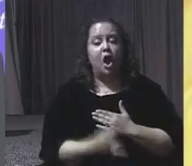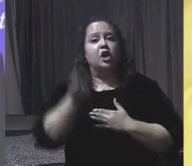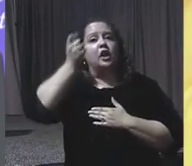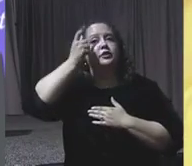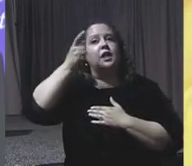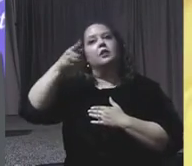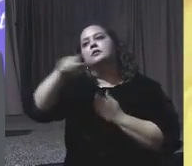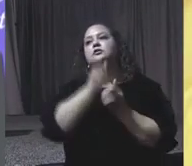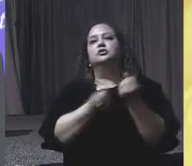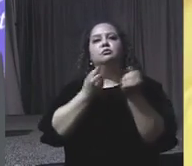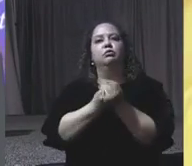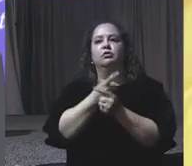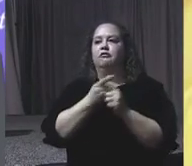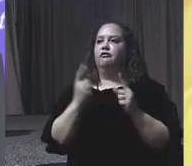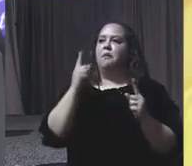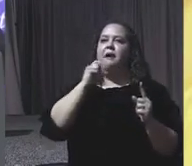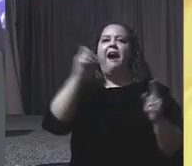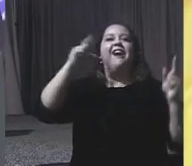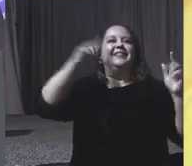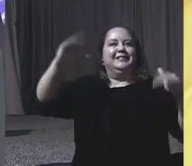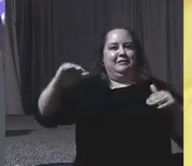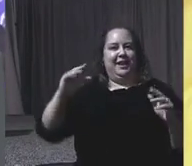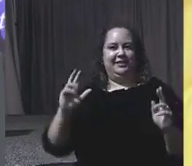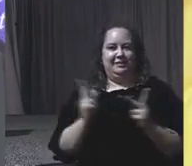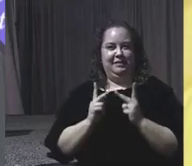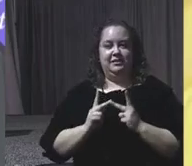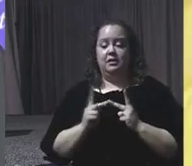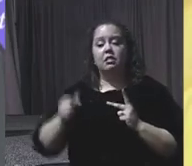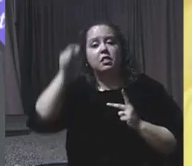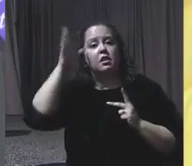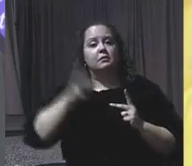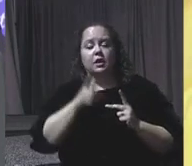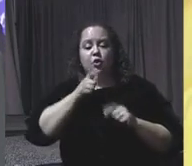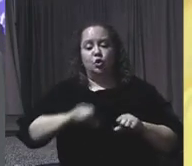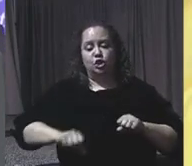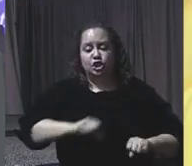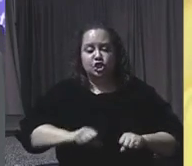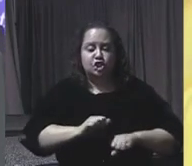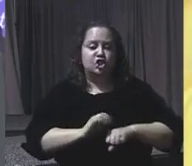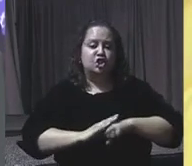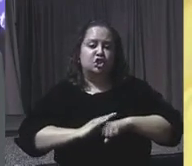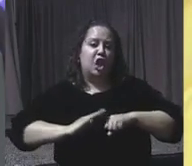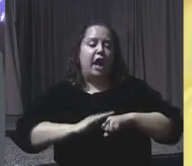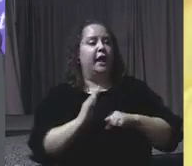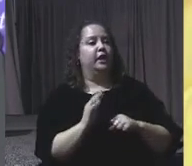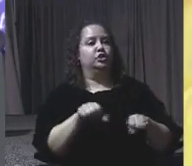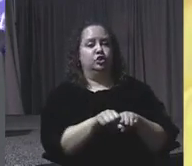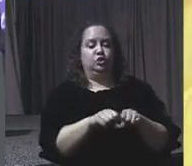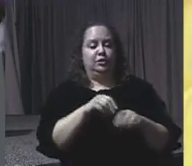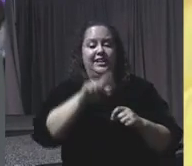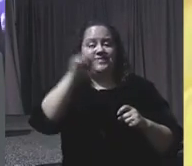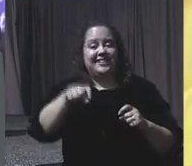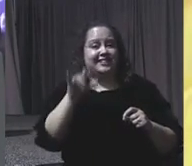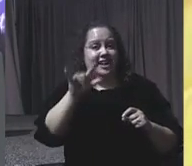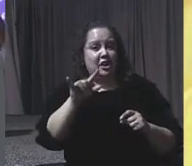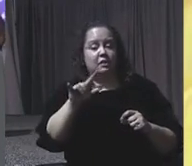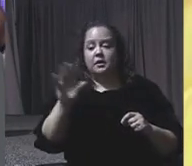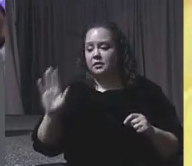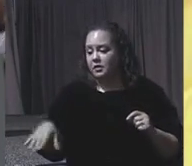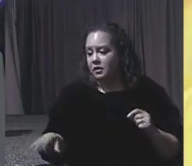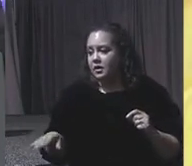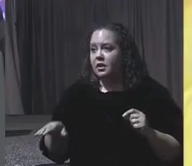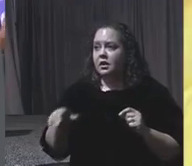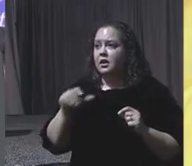quarters, such as the man who shined shoes in a Texas airport, who said to me, while he's unsure